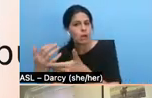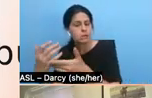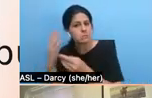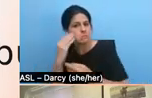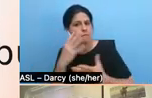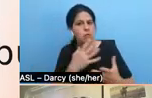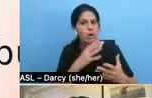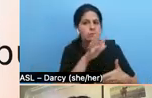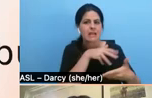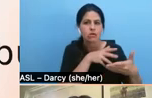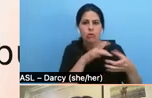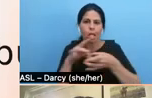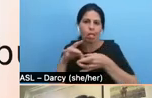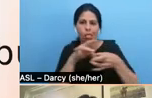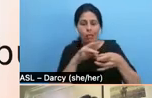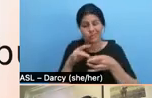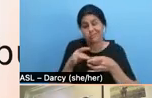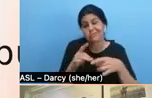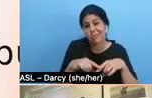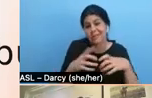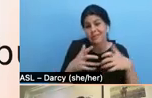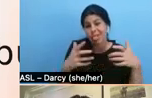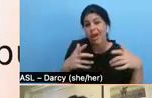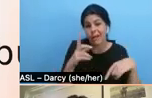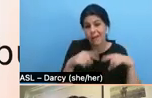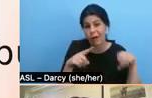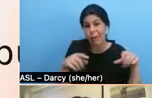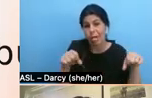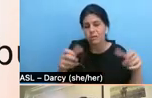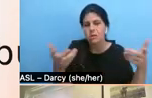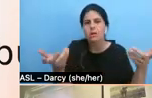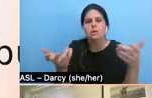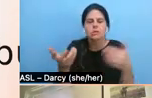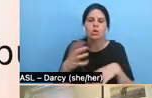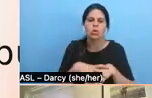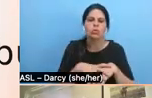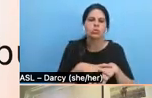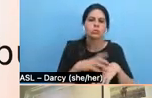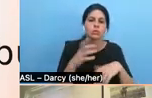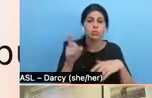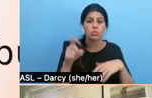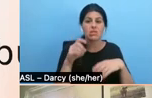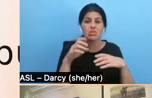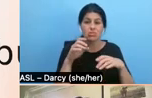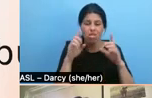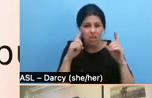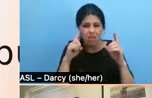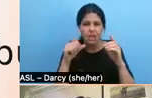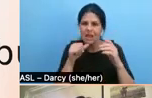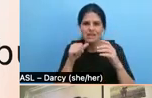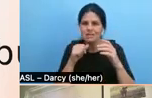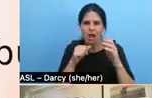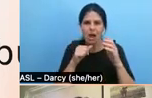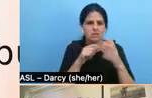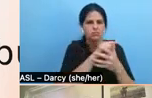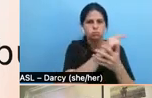at play, right? And what we discussed yesterday briefly is working on a non-linear schedule. So you might go from post, you know, all of